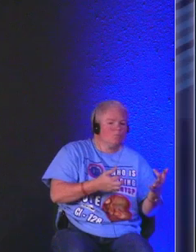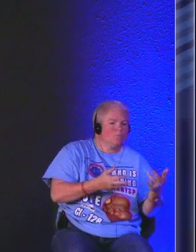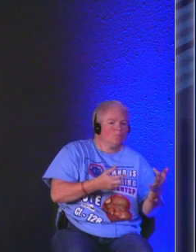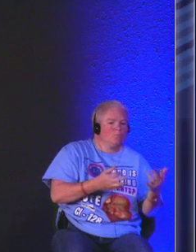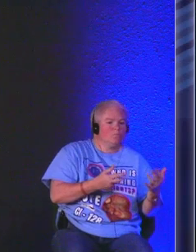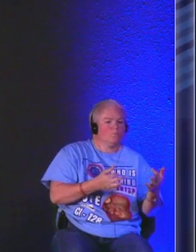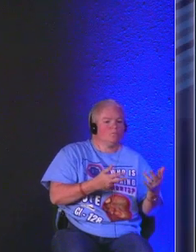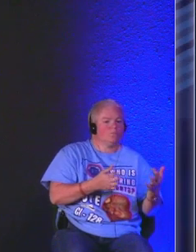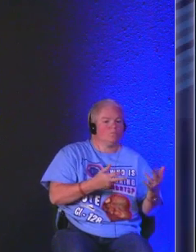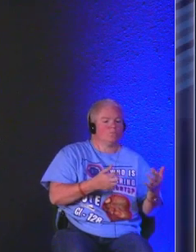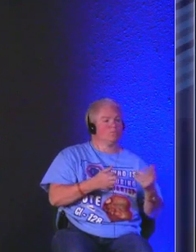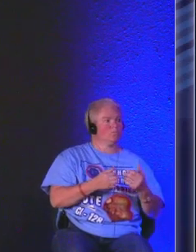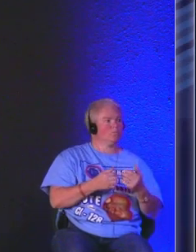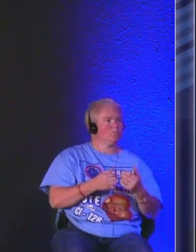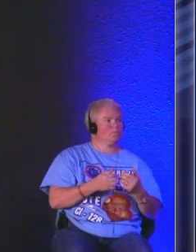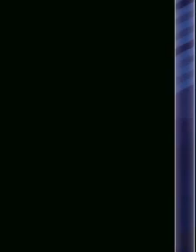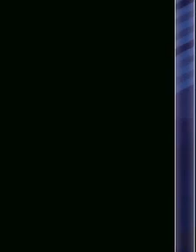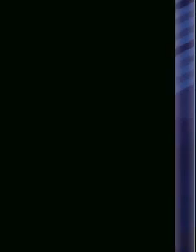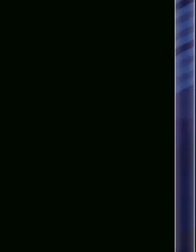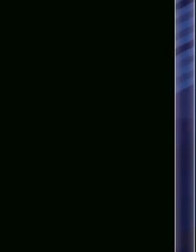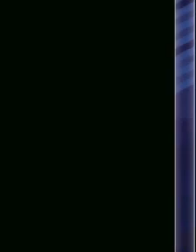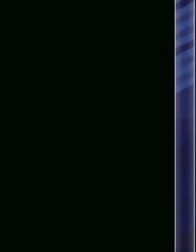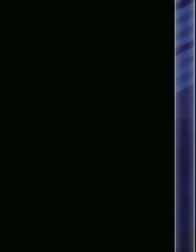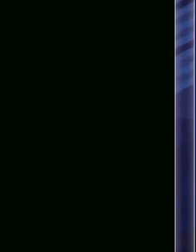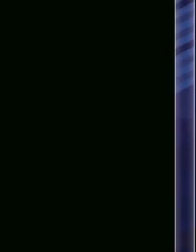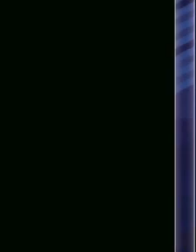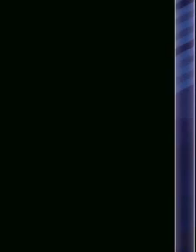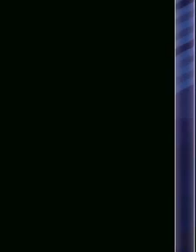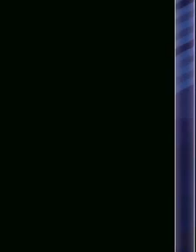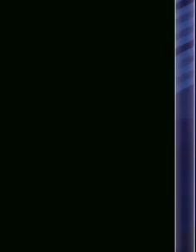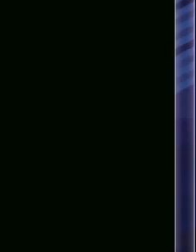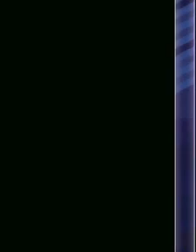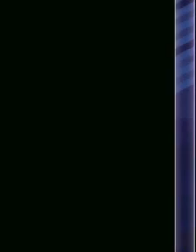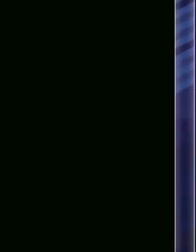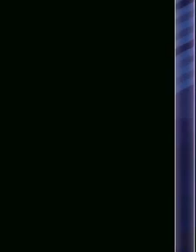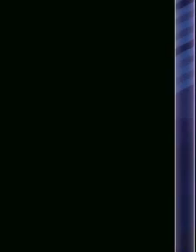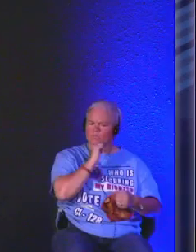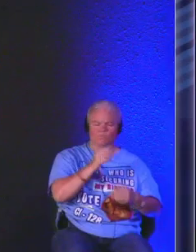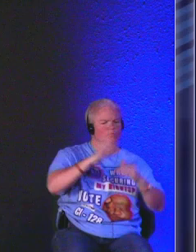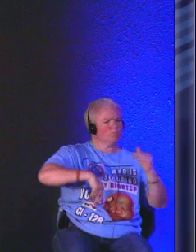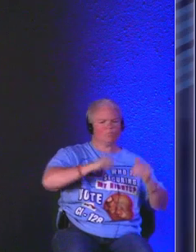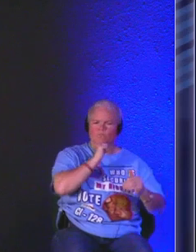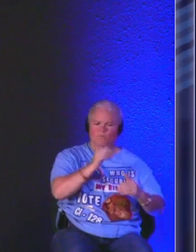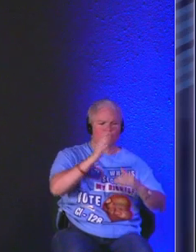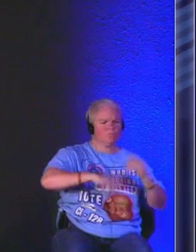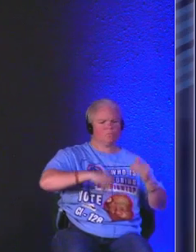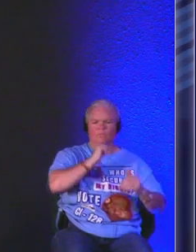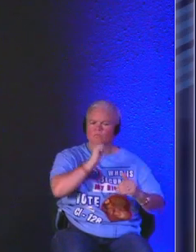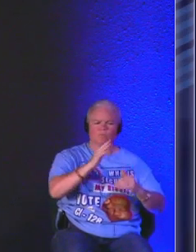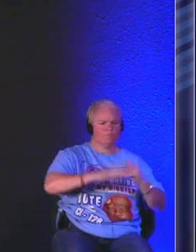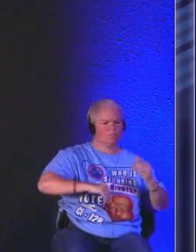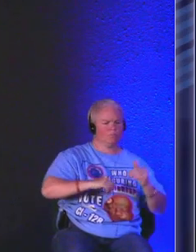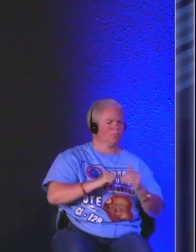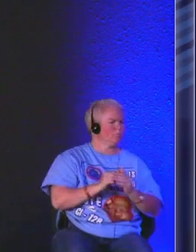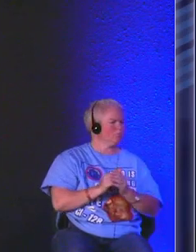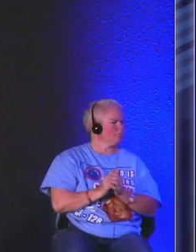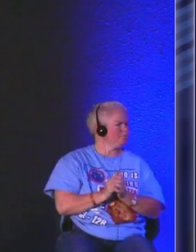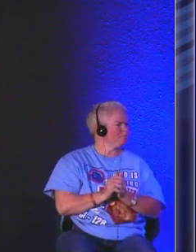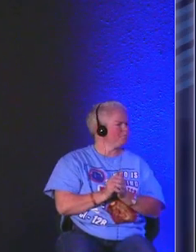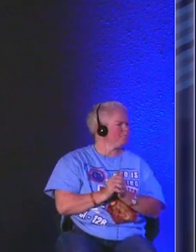message for well over a year and God just kept saying not yet not yet not yet and